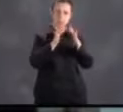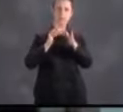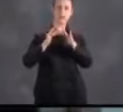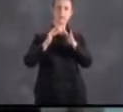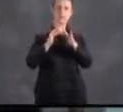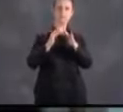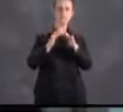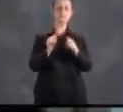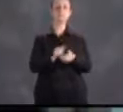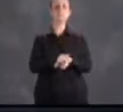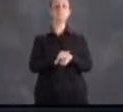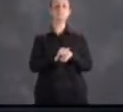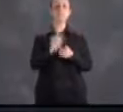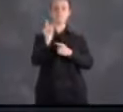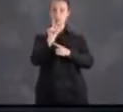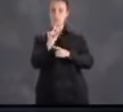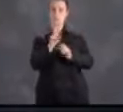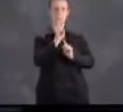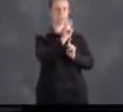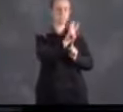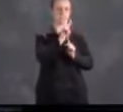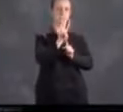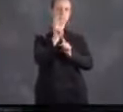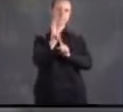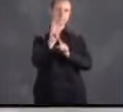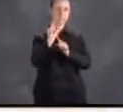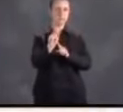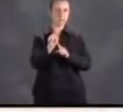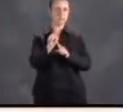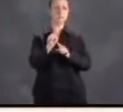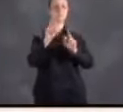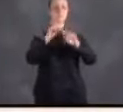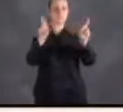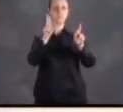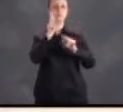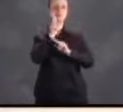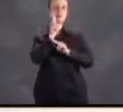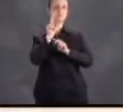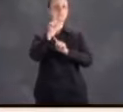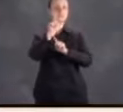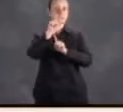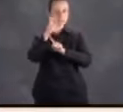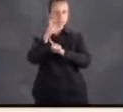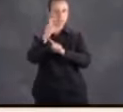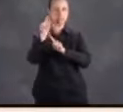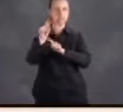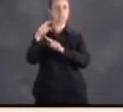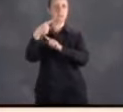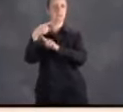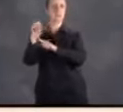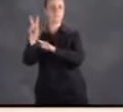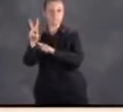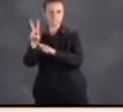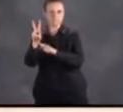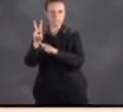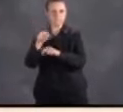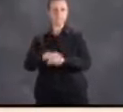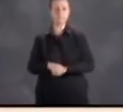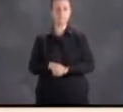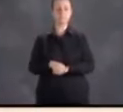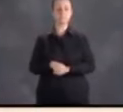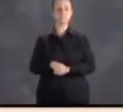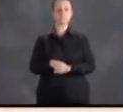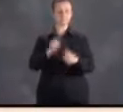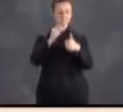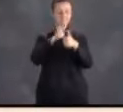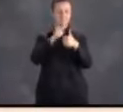to help you determine what your plan should include. These can be found at www.readyhoustontx